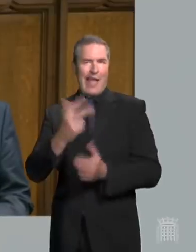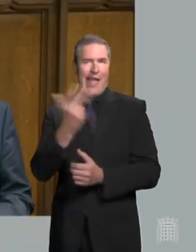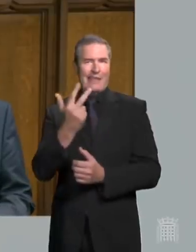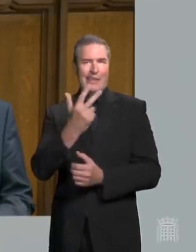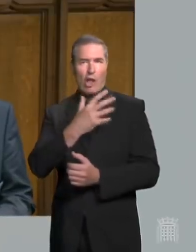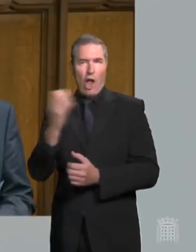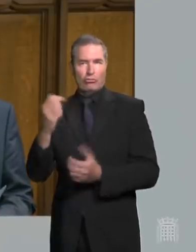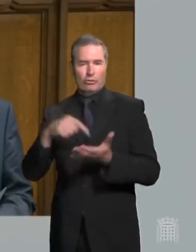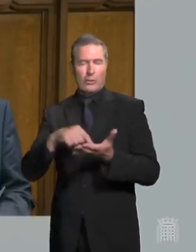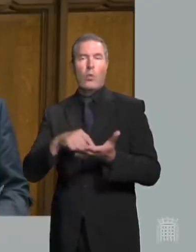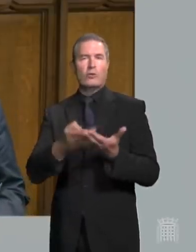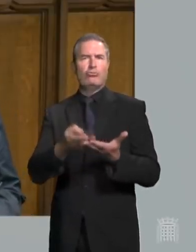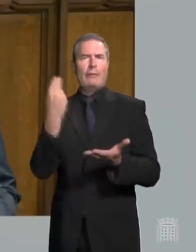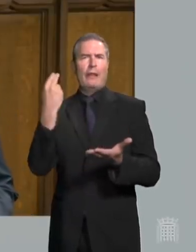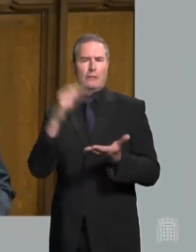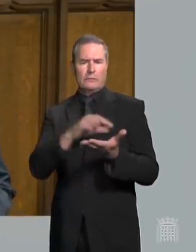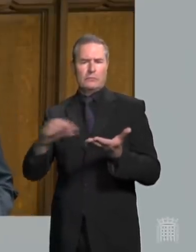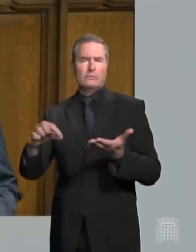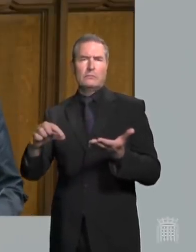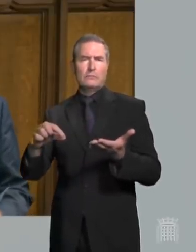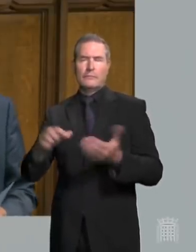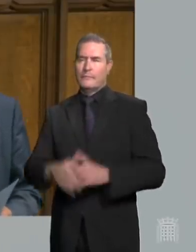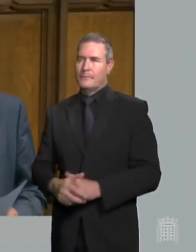impliedly repealed when the